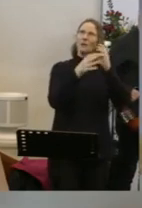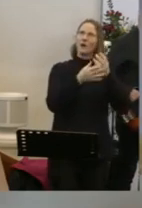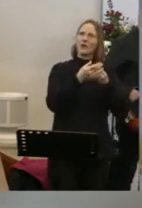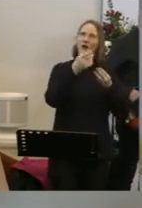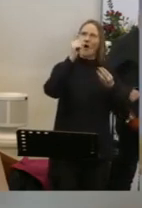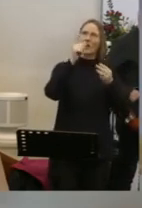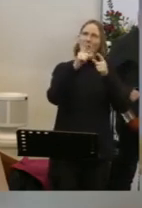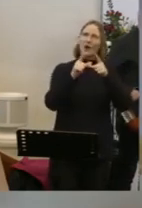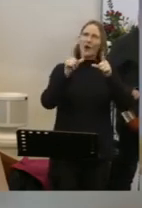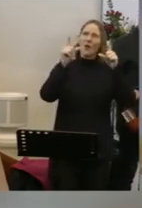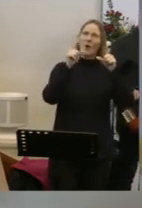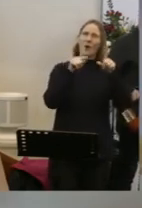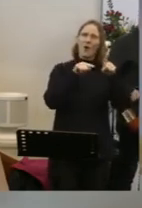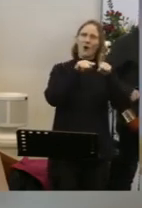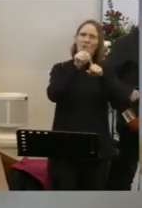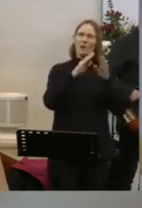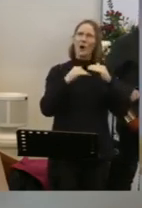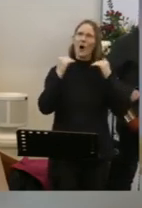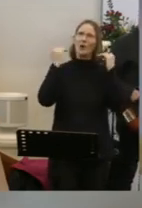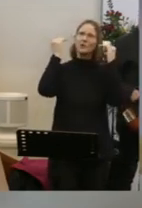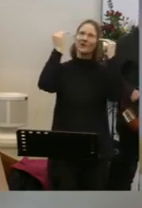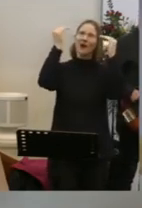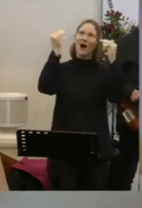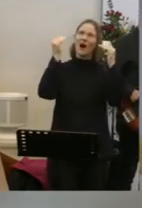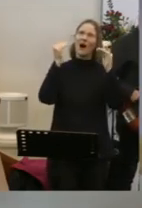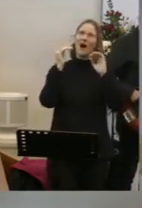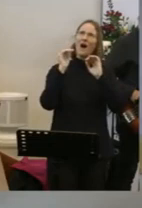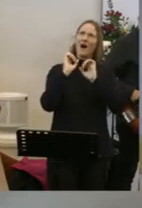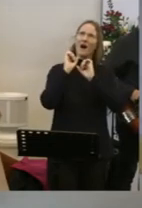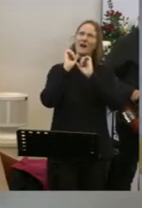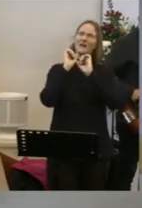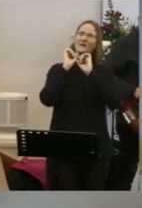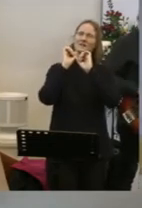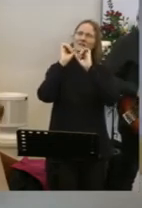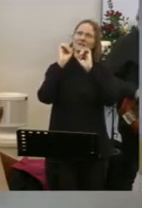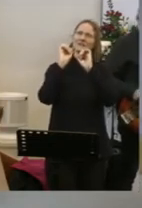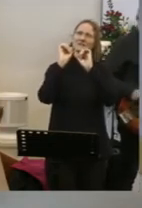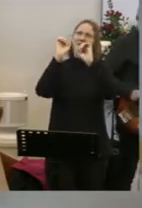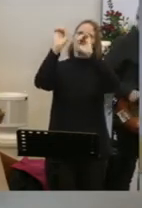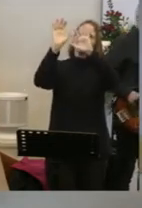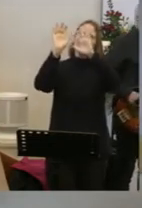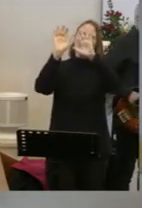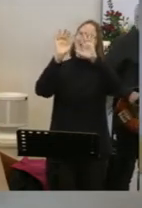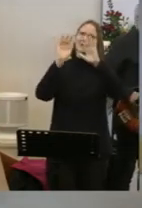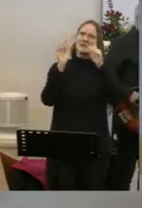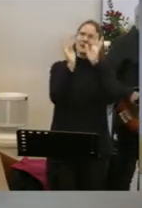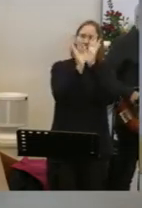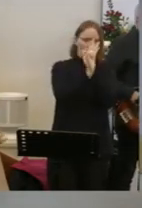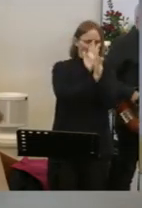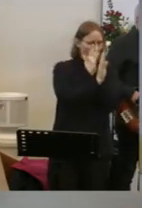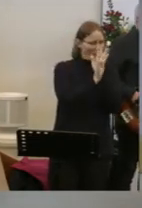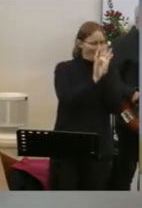God the Lord most high You were the